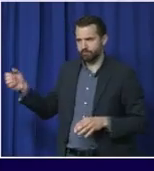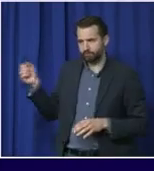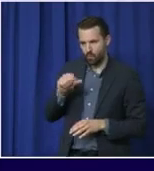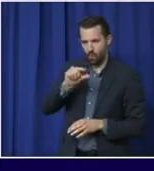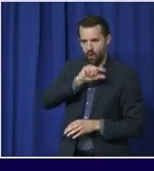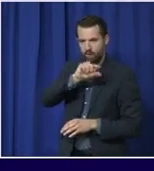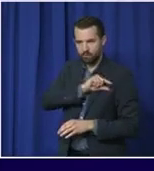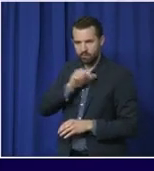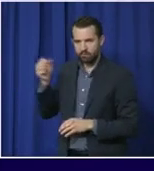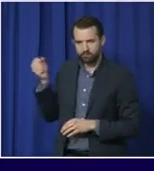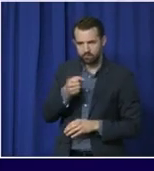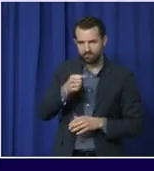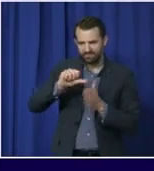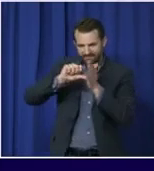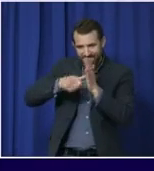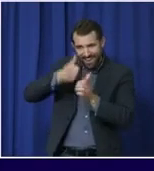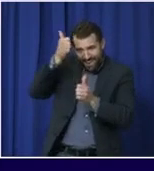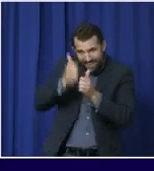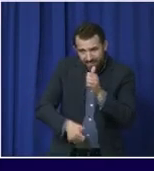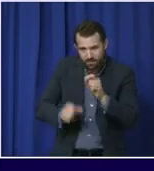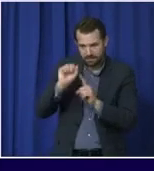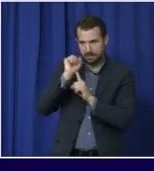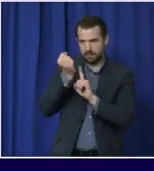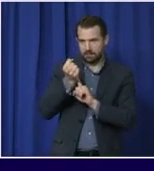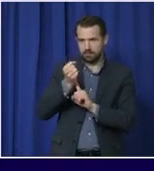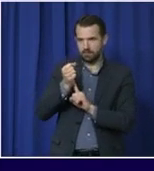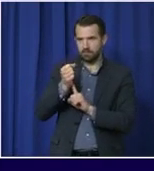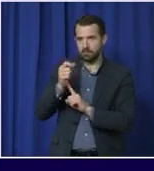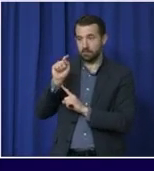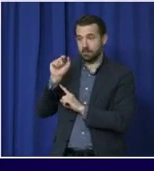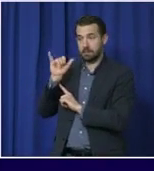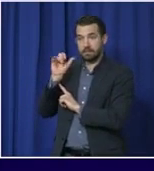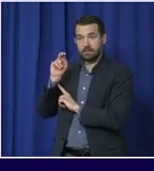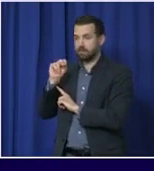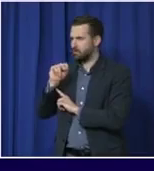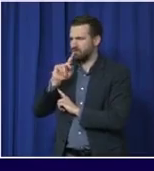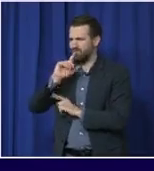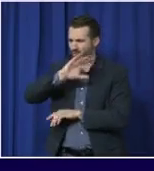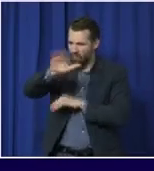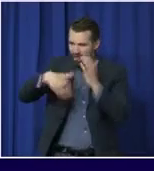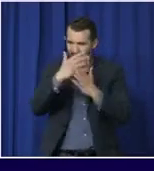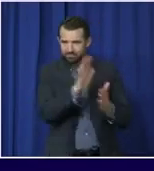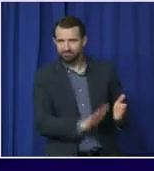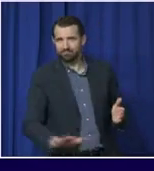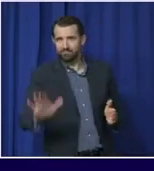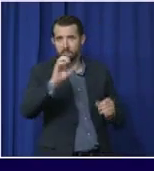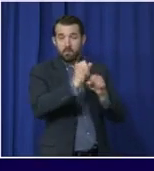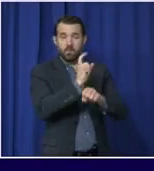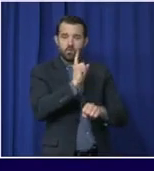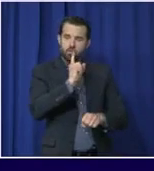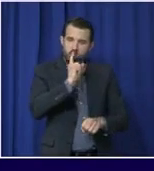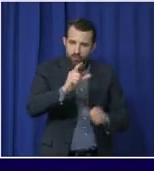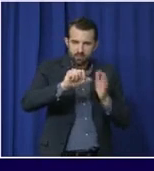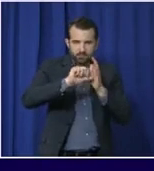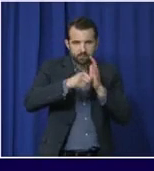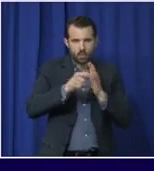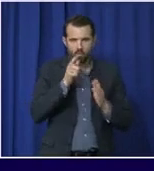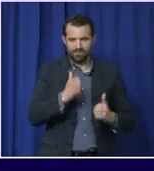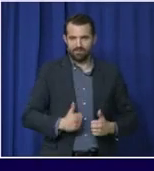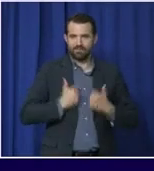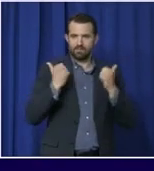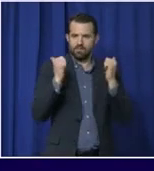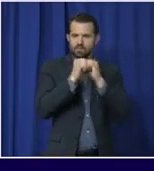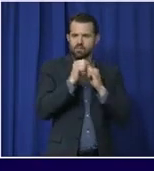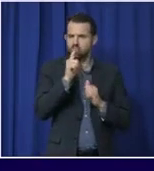specific to Tyson, is making sure we think about those for whom cases might live with, close contacts, household